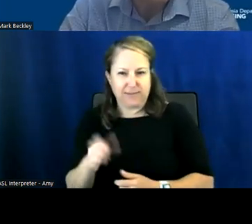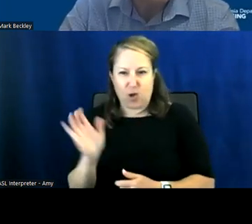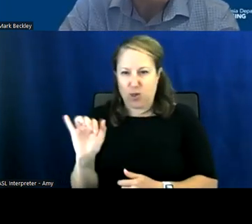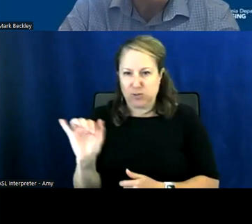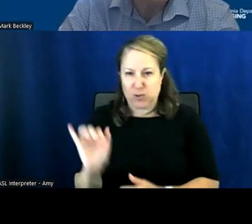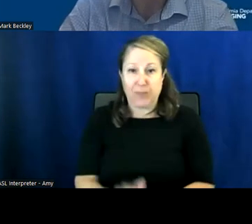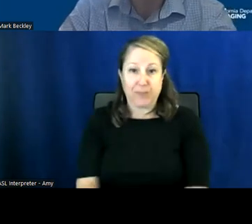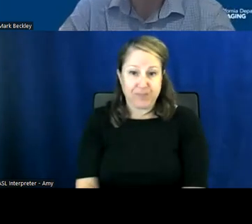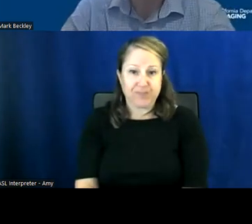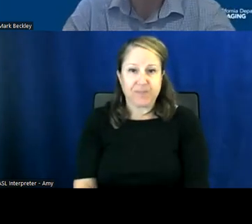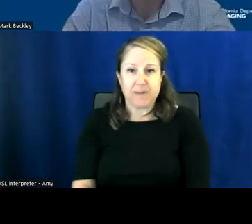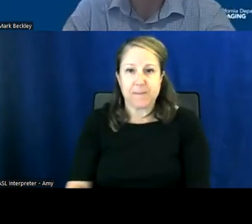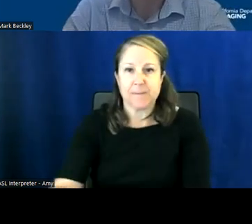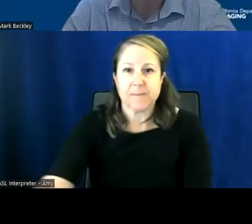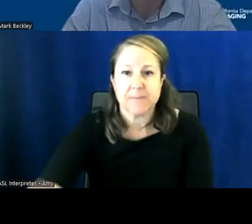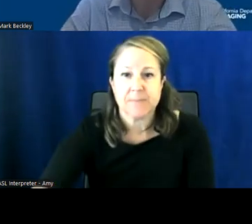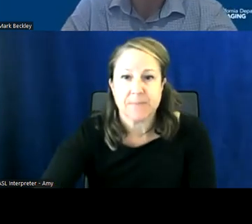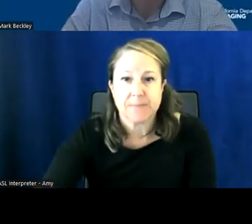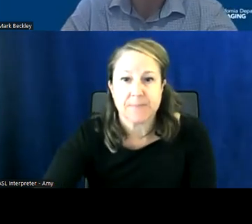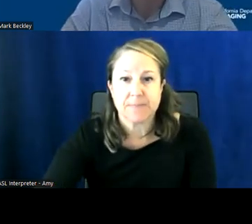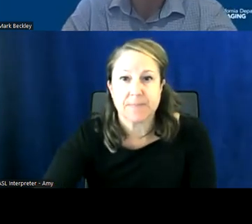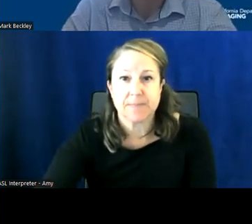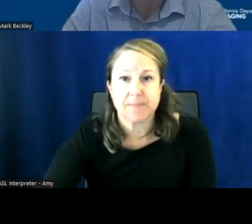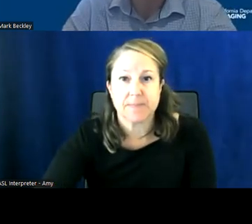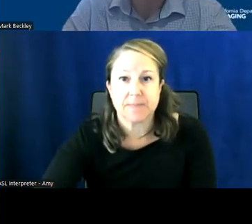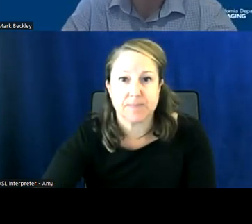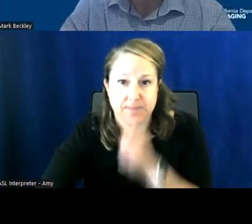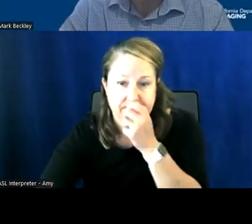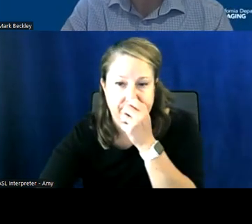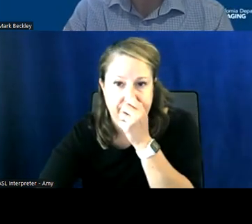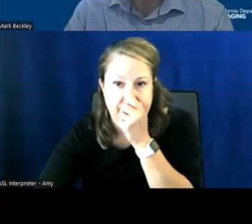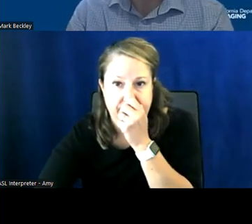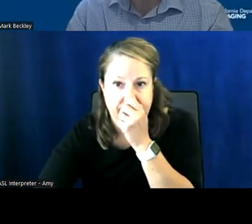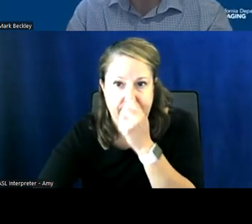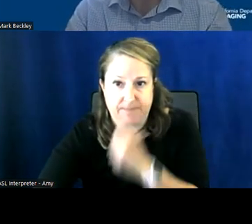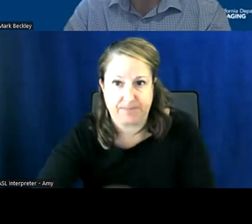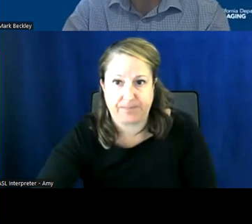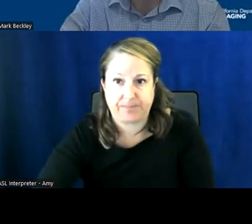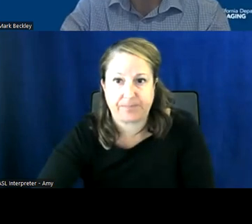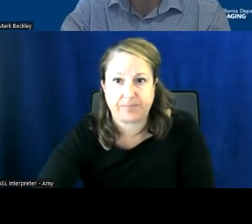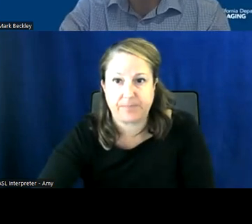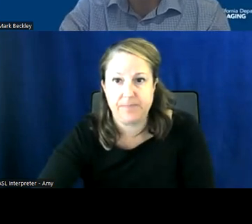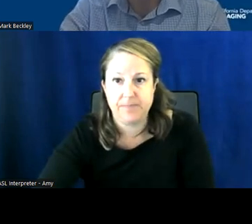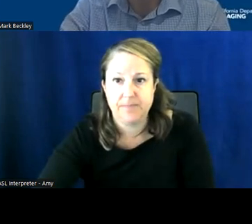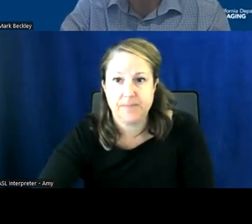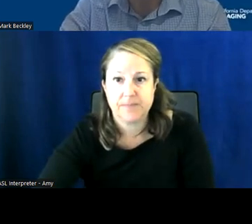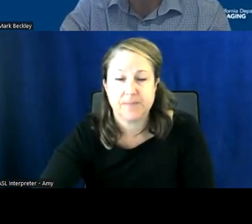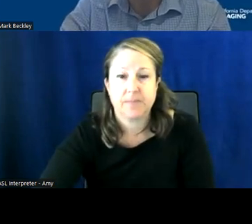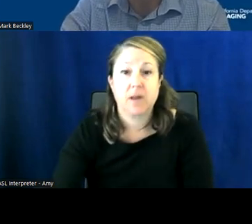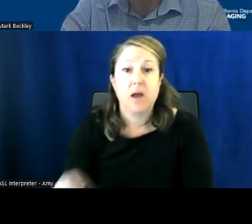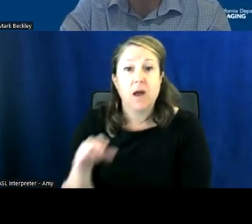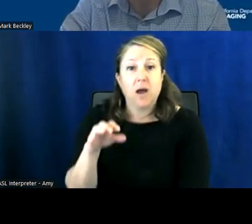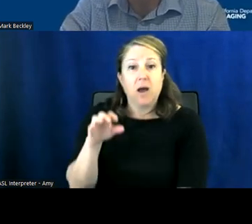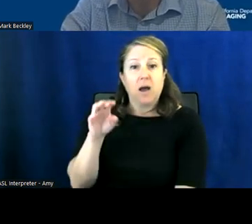and connie i saw in the chat there's some questions about